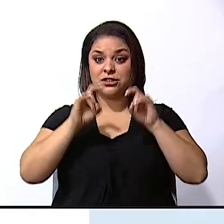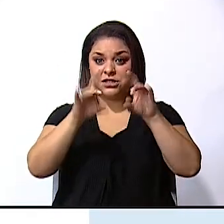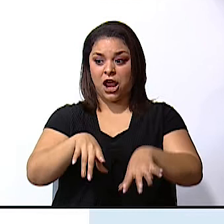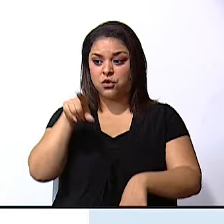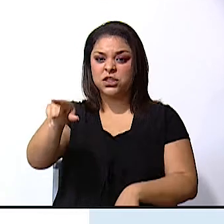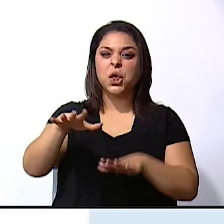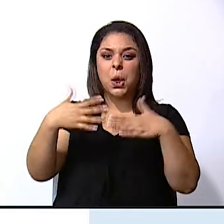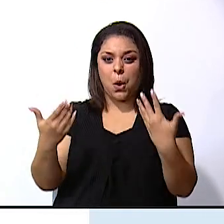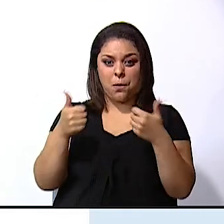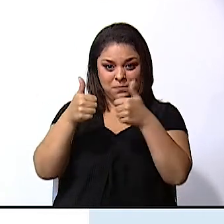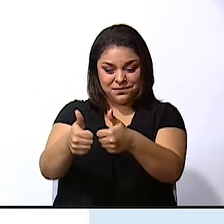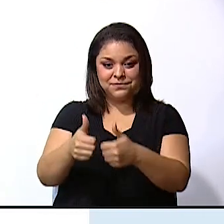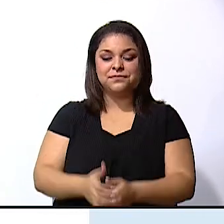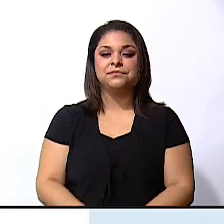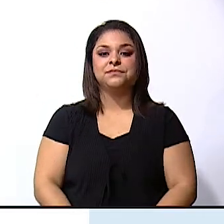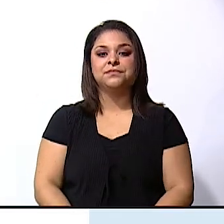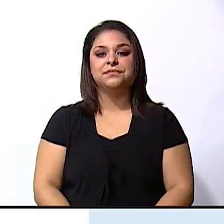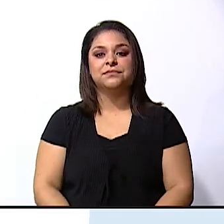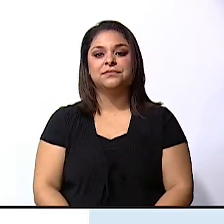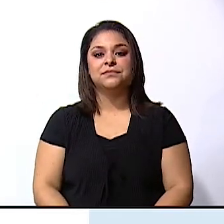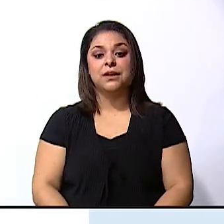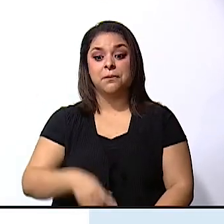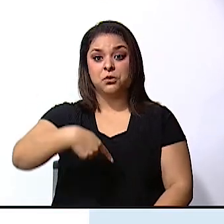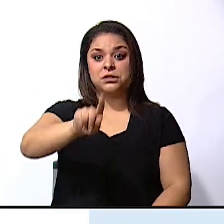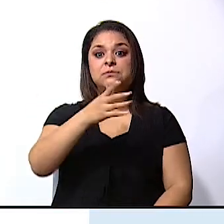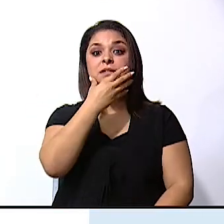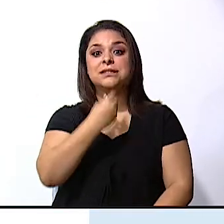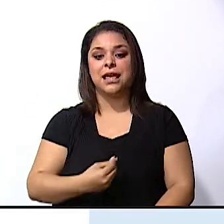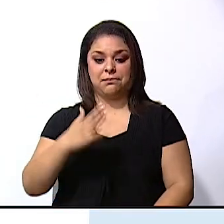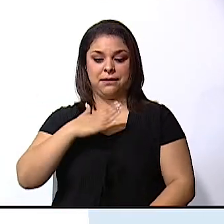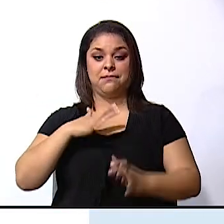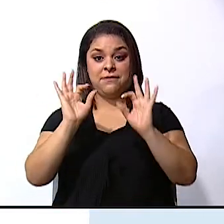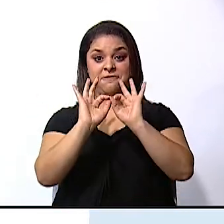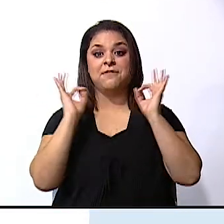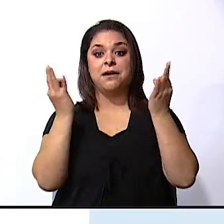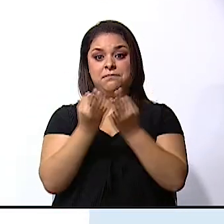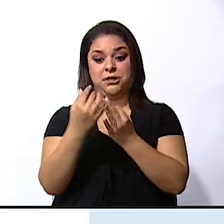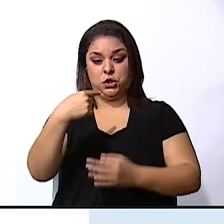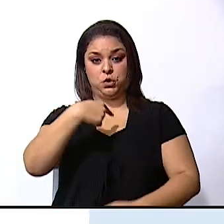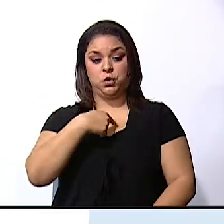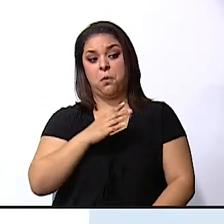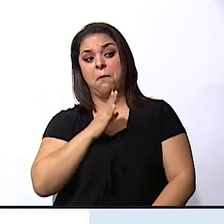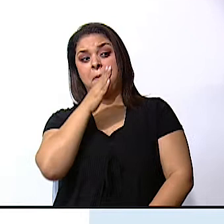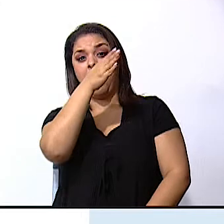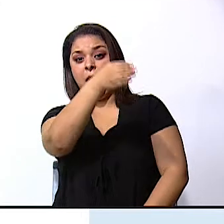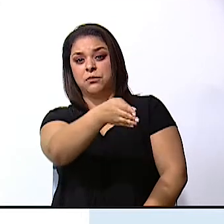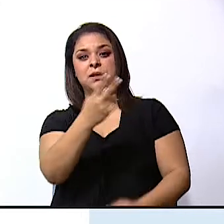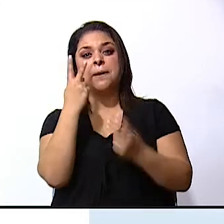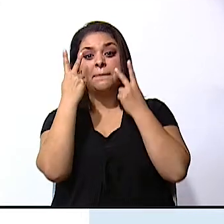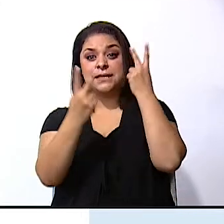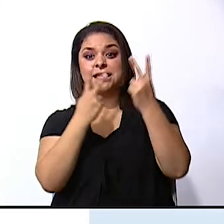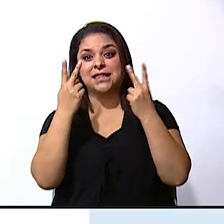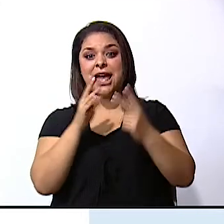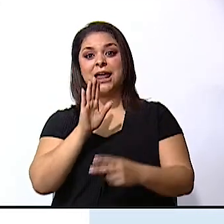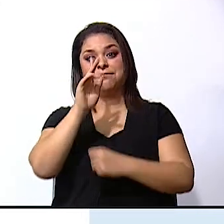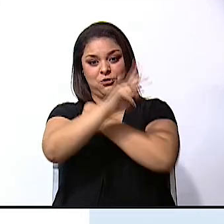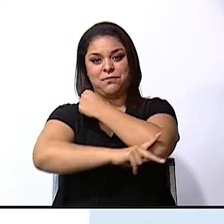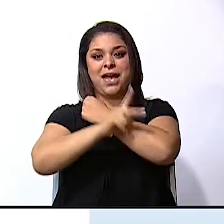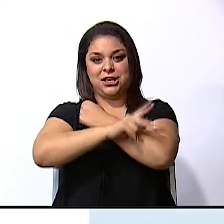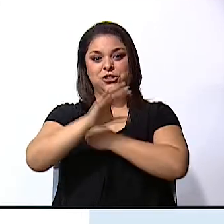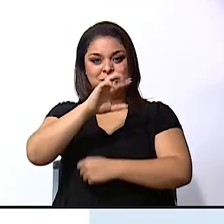you? Next December, my family and I want to go and visit your country.